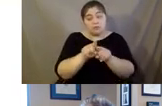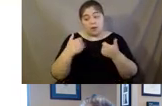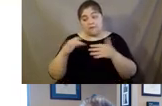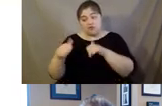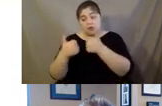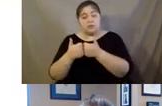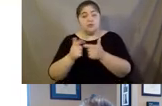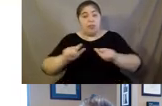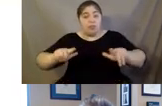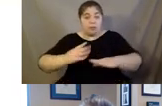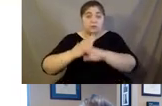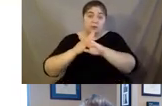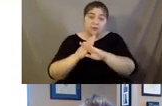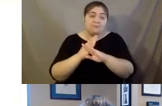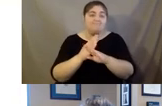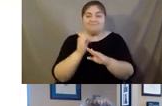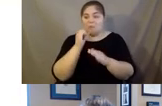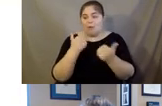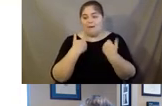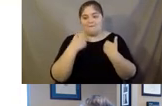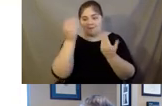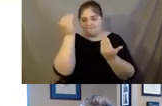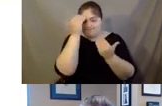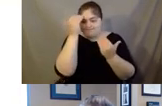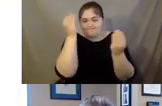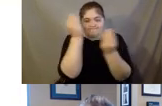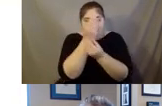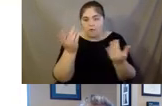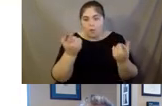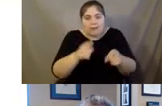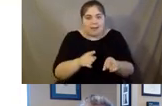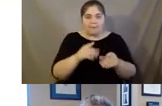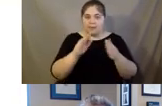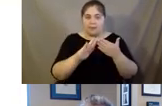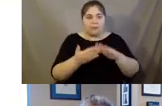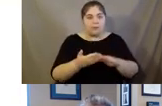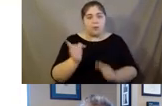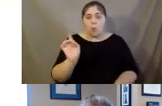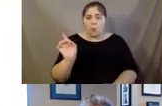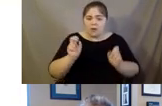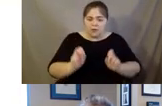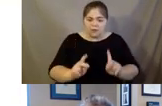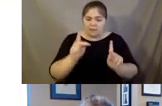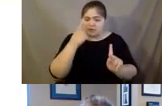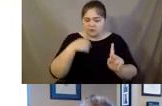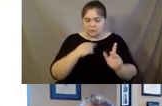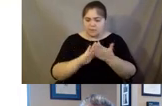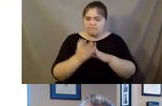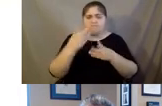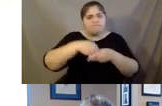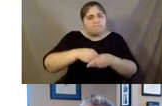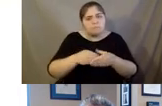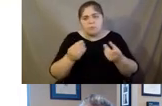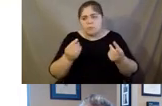barrier and a lack of knowledge about what is even happening in this community and where are the opportunities for me to get engaged and what do I